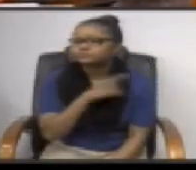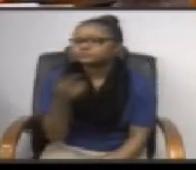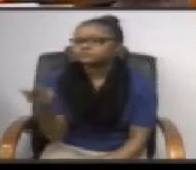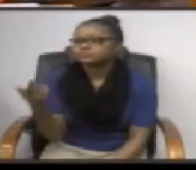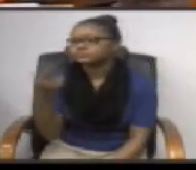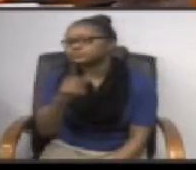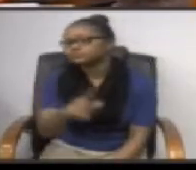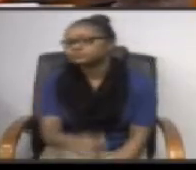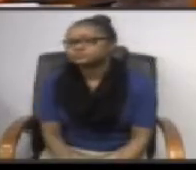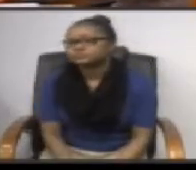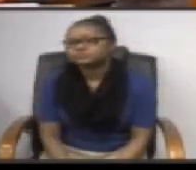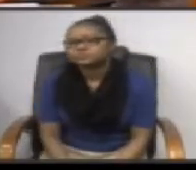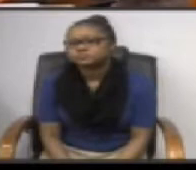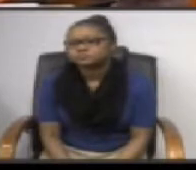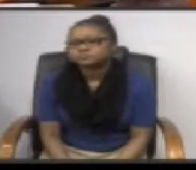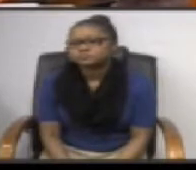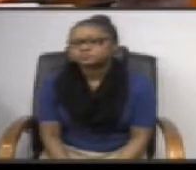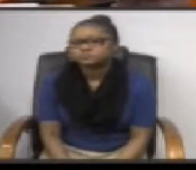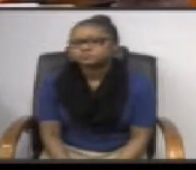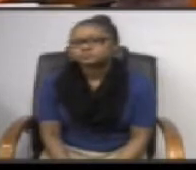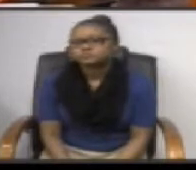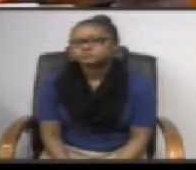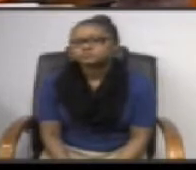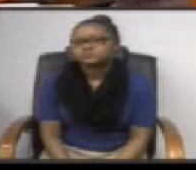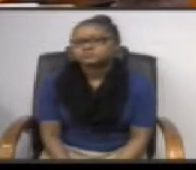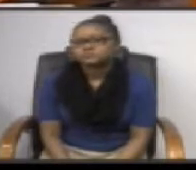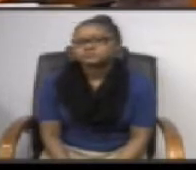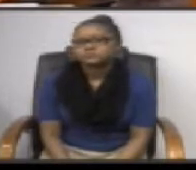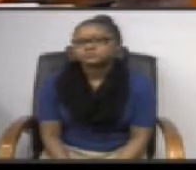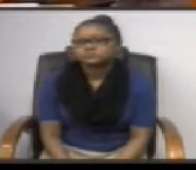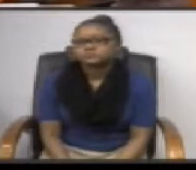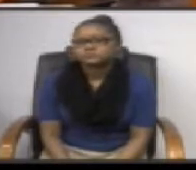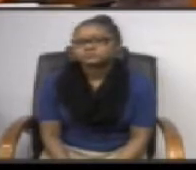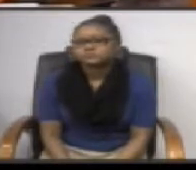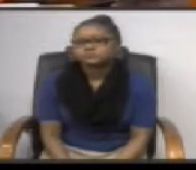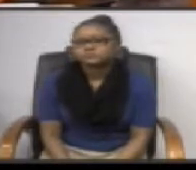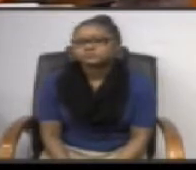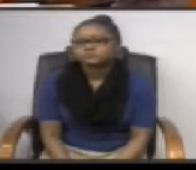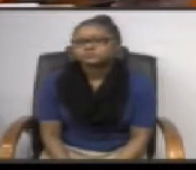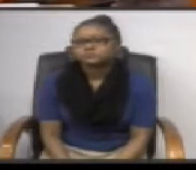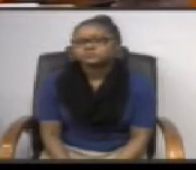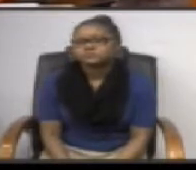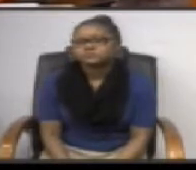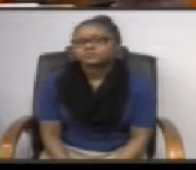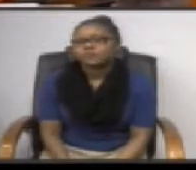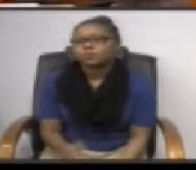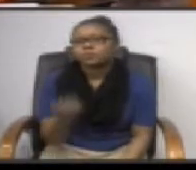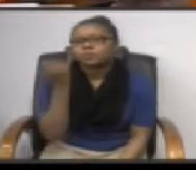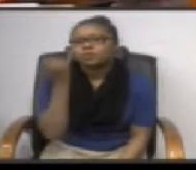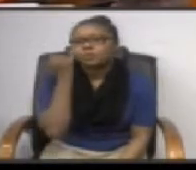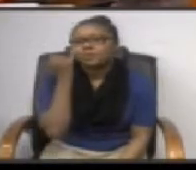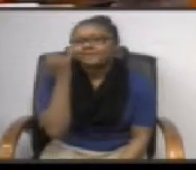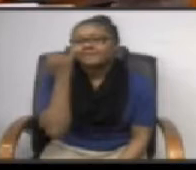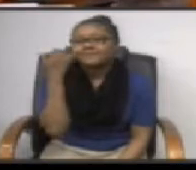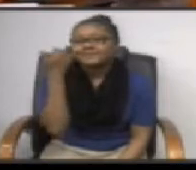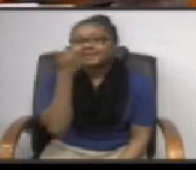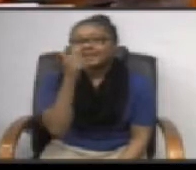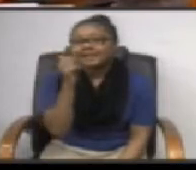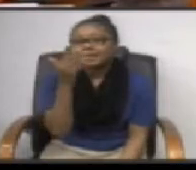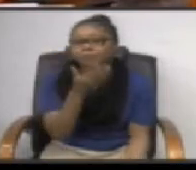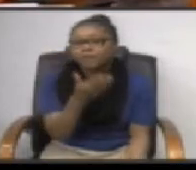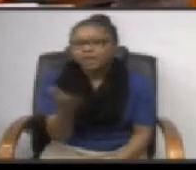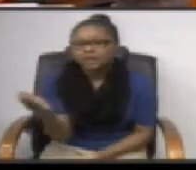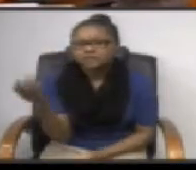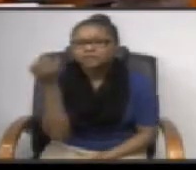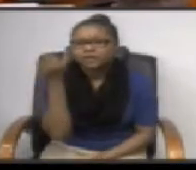and that's what i was thinking about the other thing i want to add to this is i want to know if there's any plans any leases